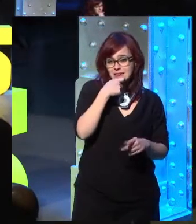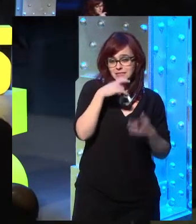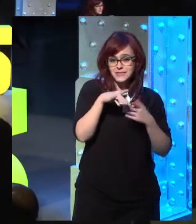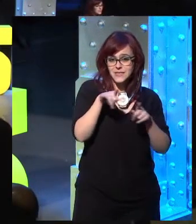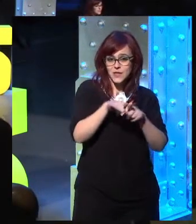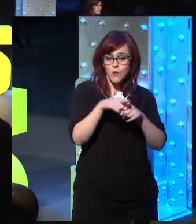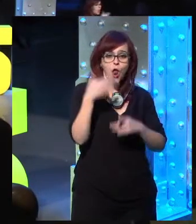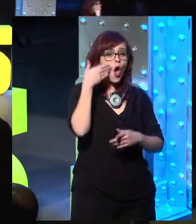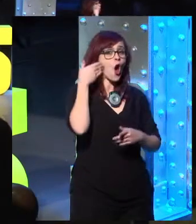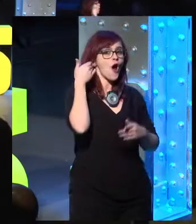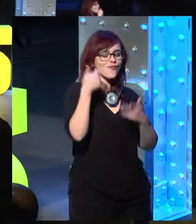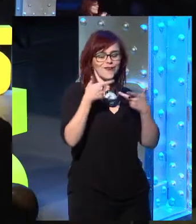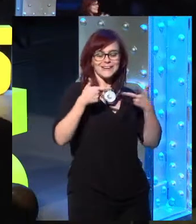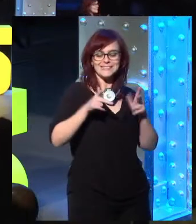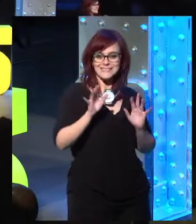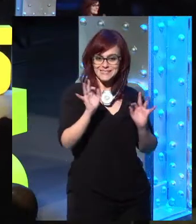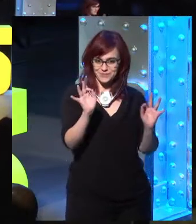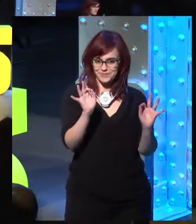This is a newer statement.